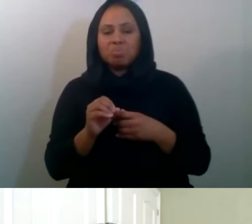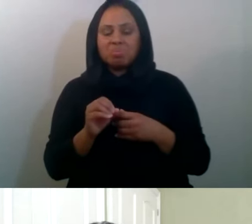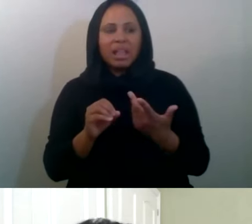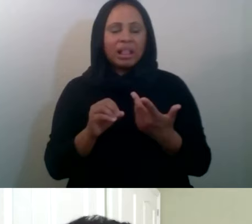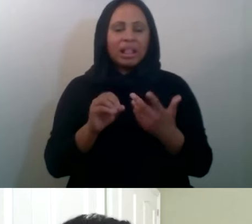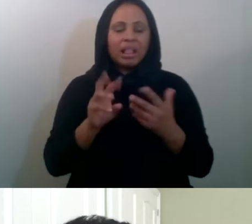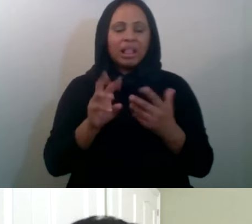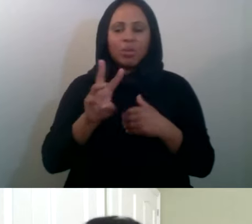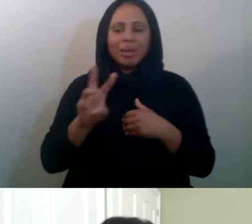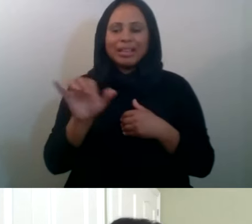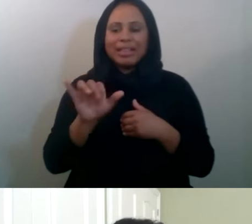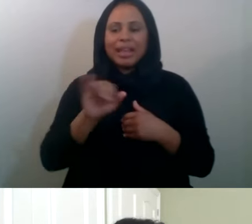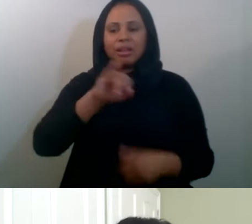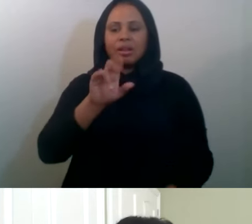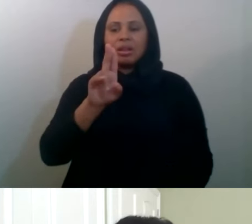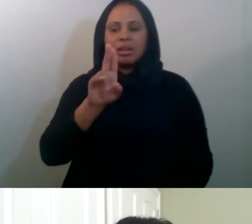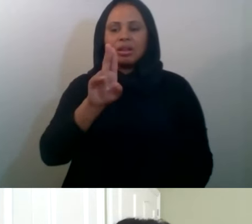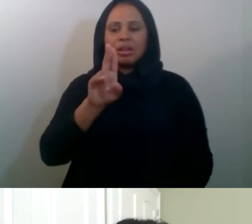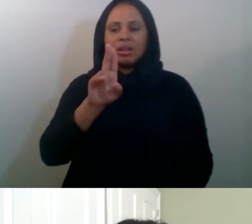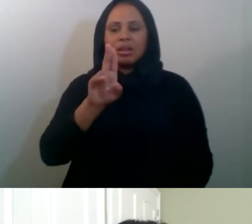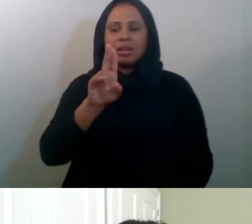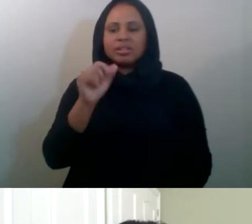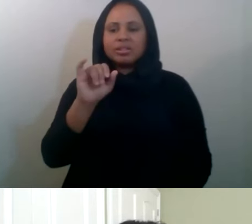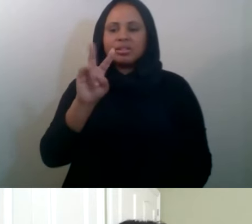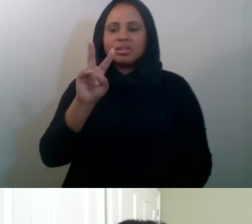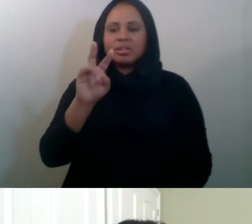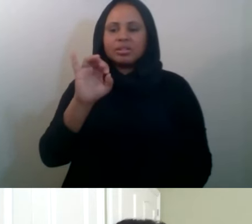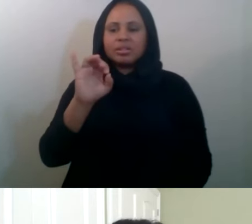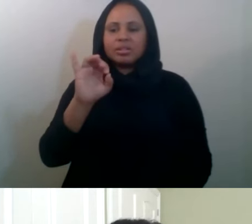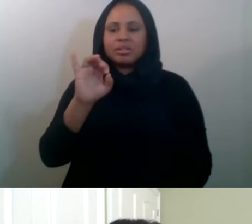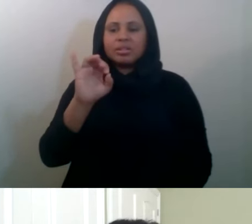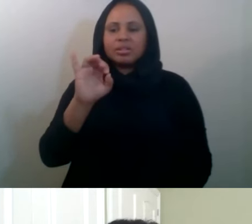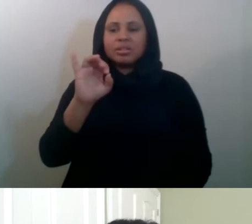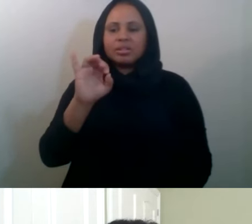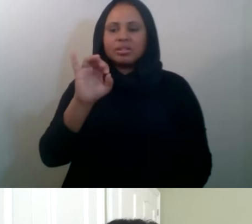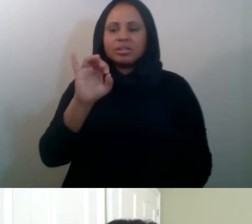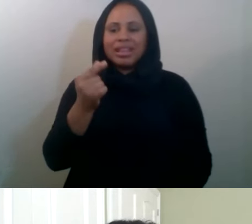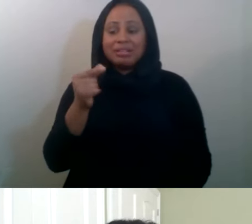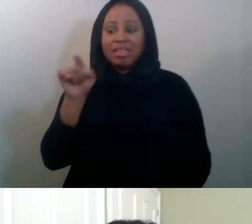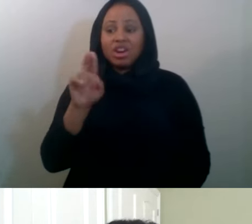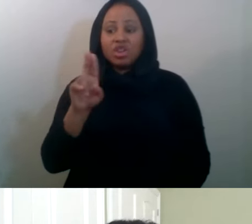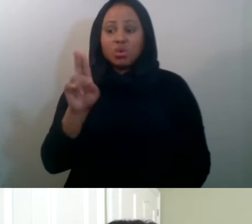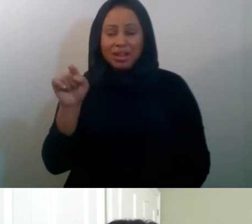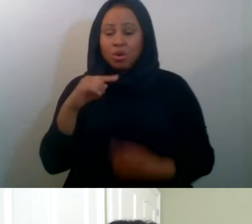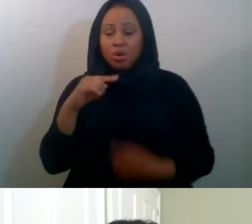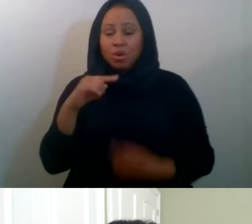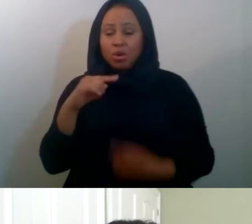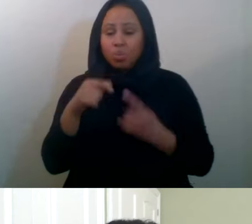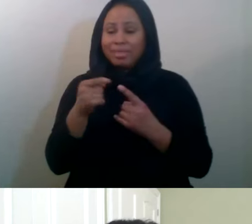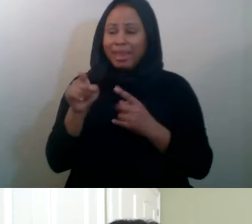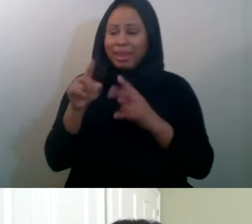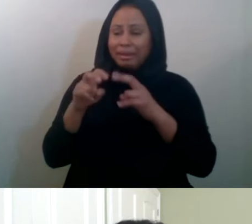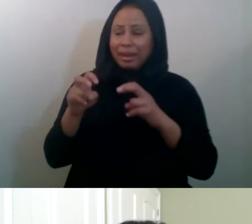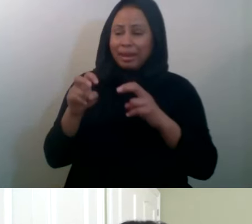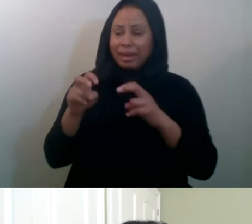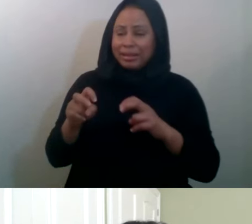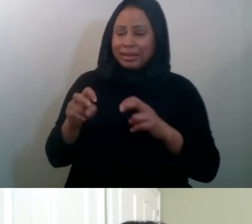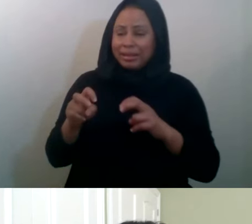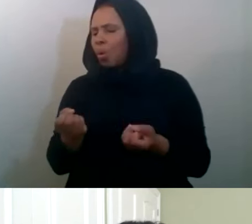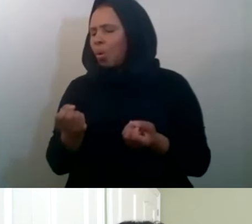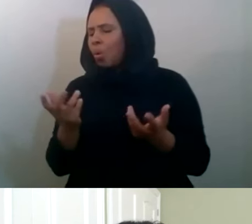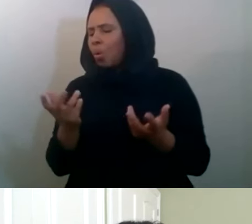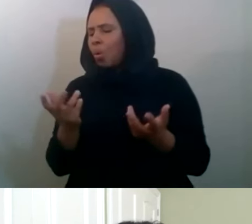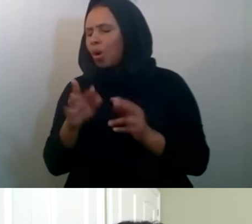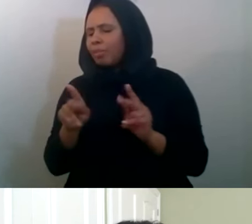and when they looked at their donors, they found that, uh, the most generous group of the donors that they had identified with the faith